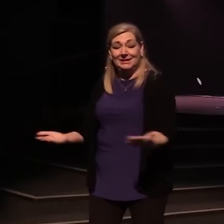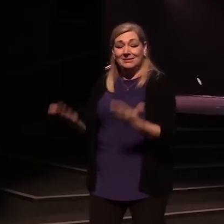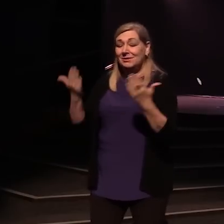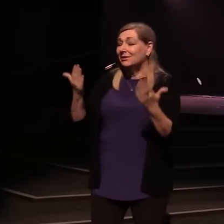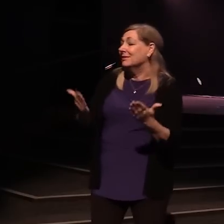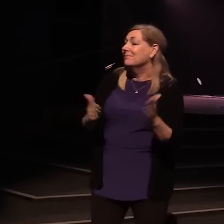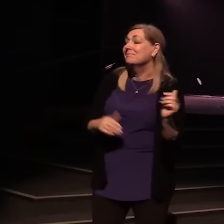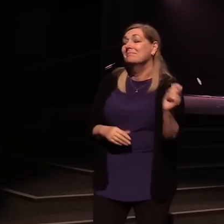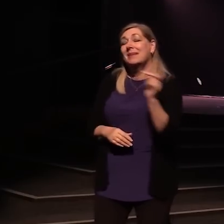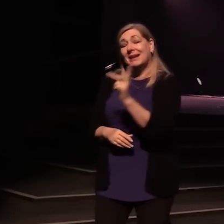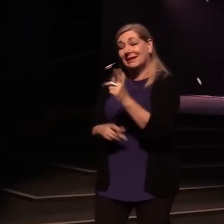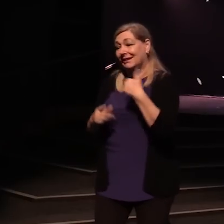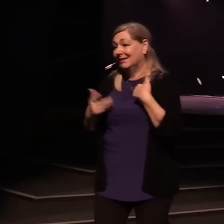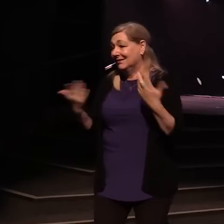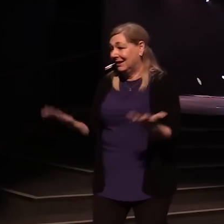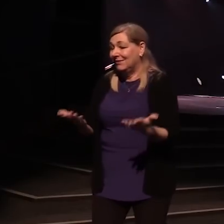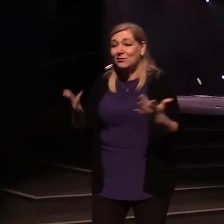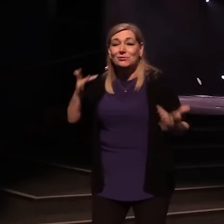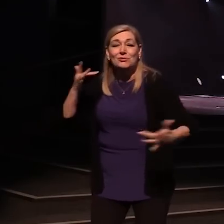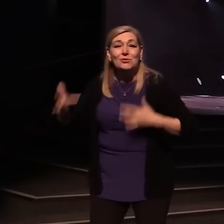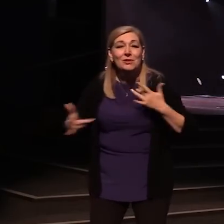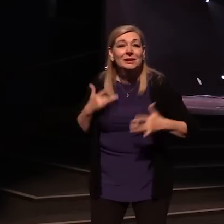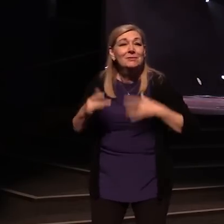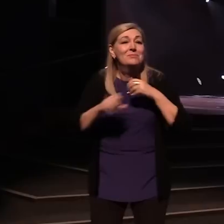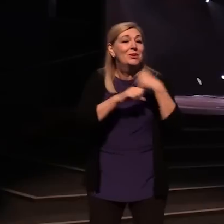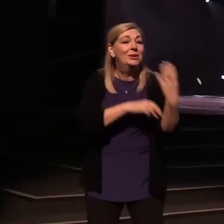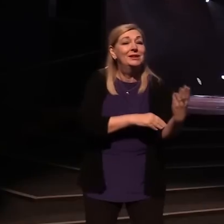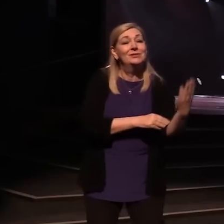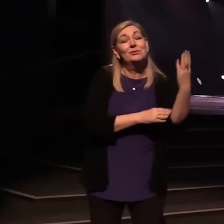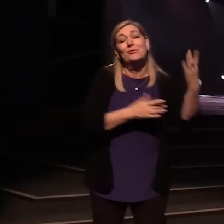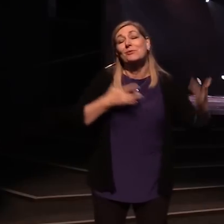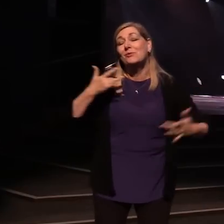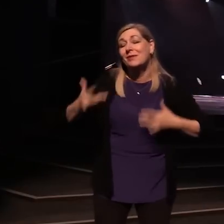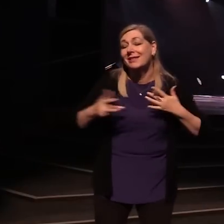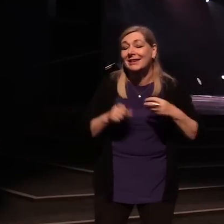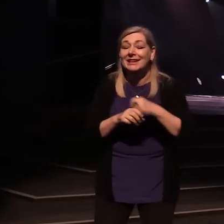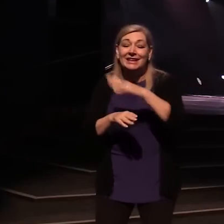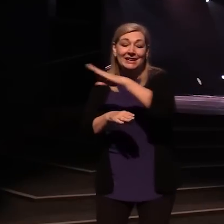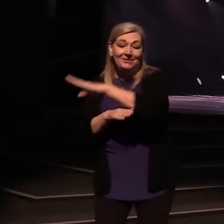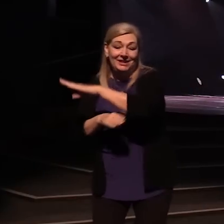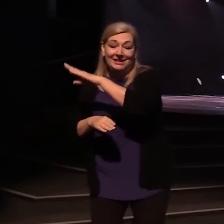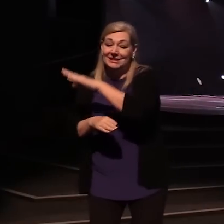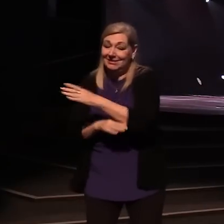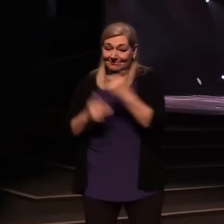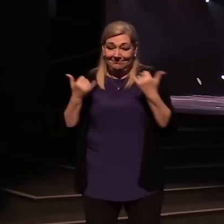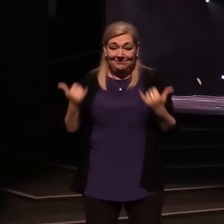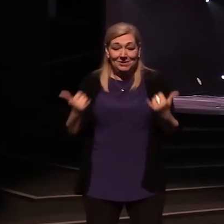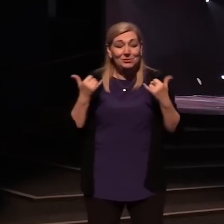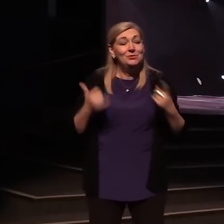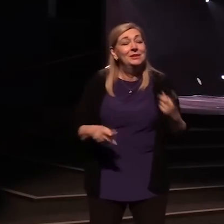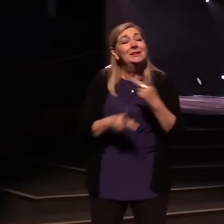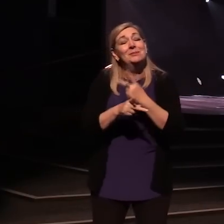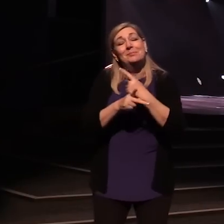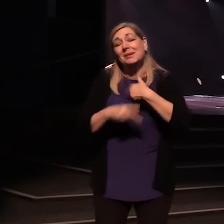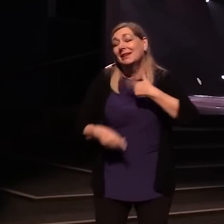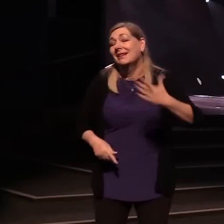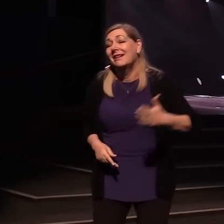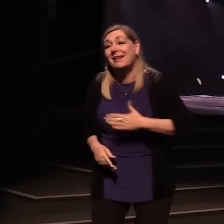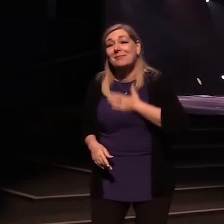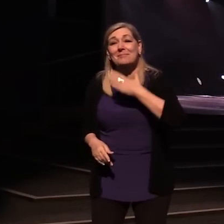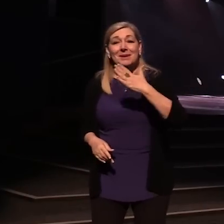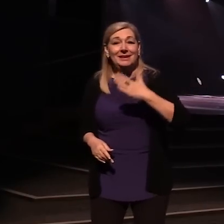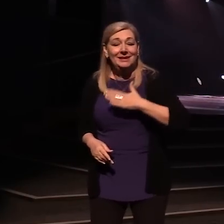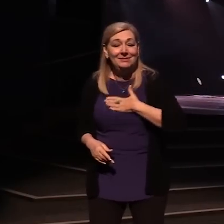I've got joy in the morning joy in the evening you keep me dancing